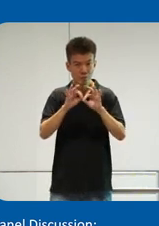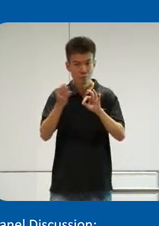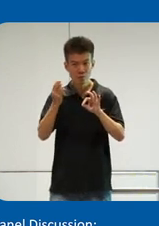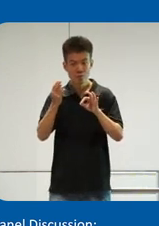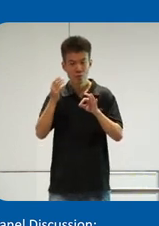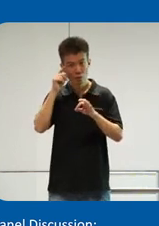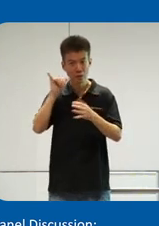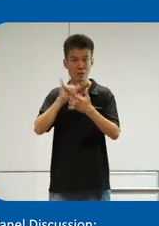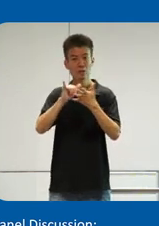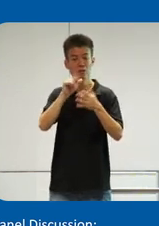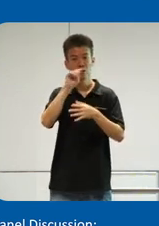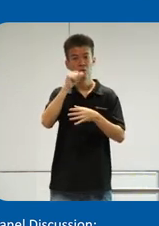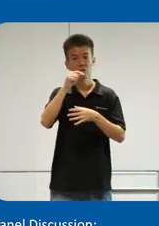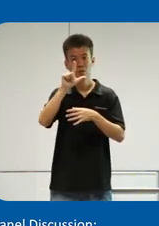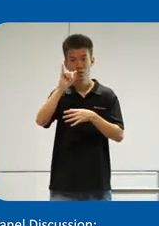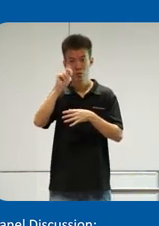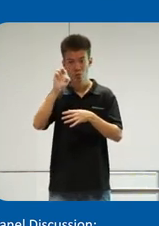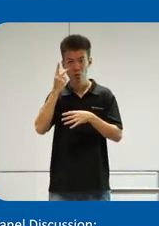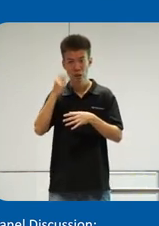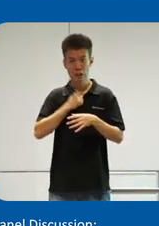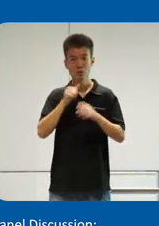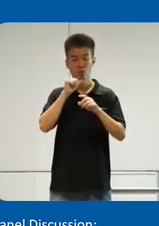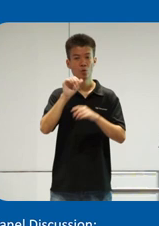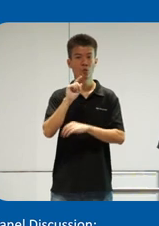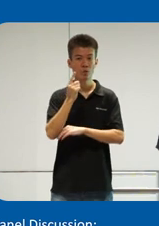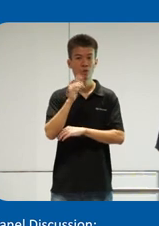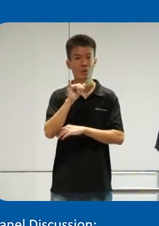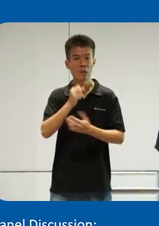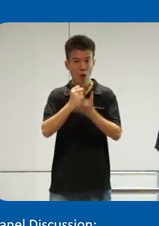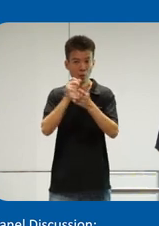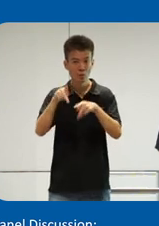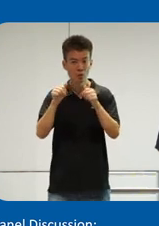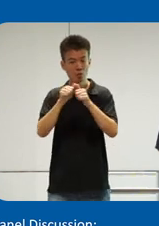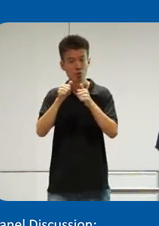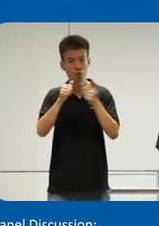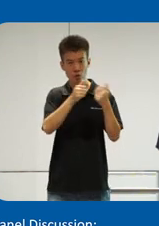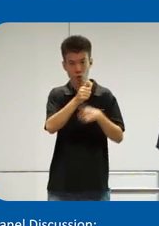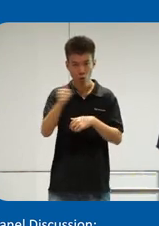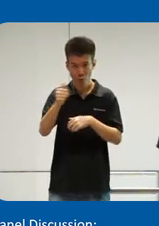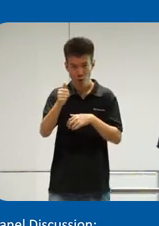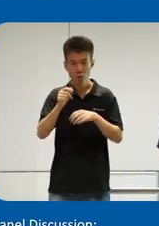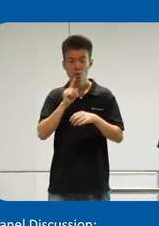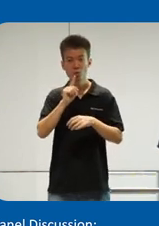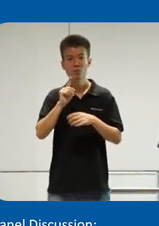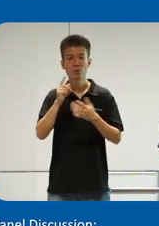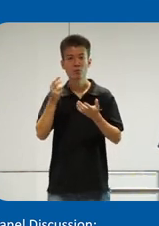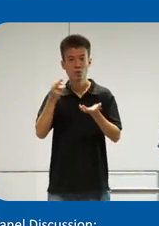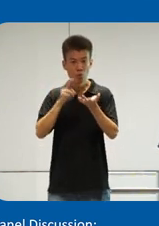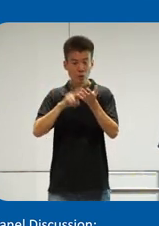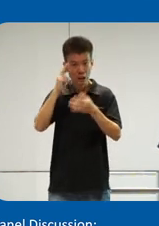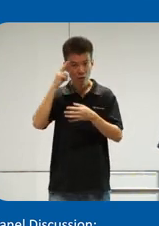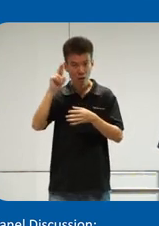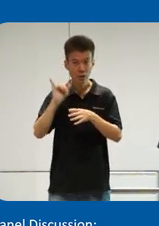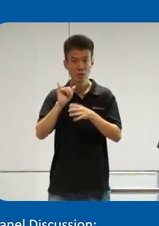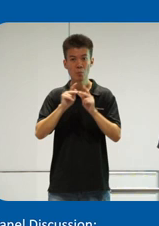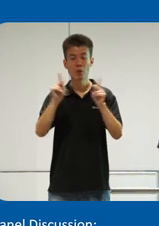this little tagline where we see ourselves not as just helping people to commute. We re-realise our role as a